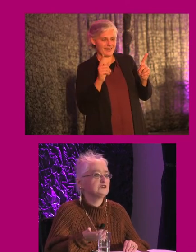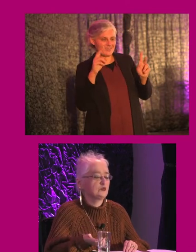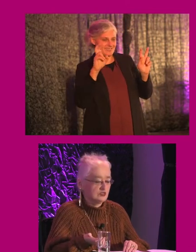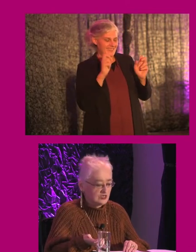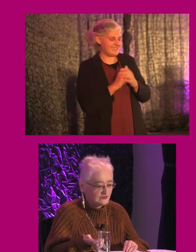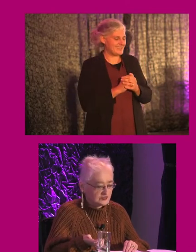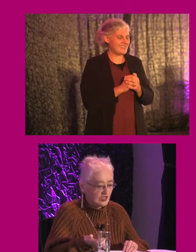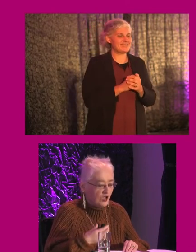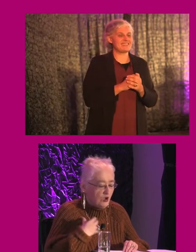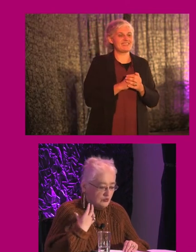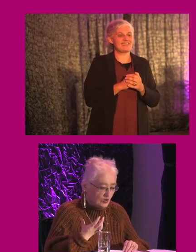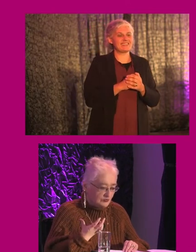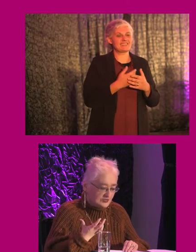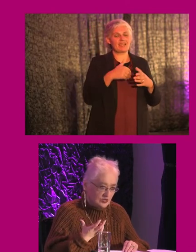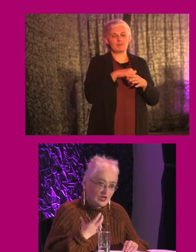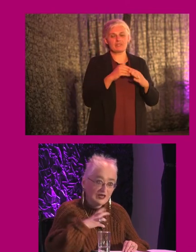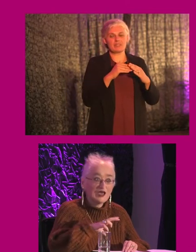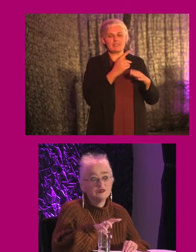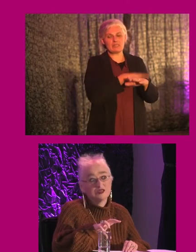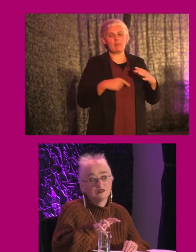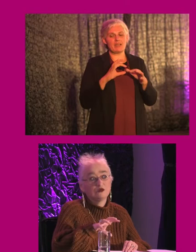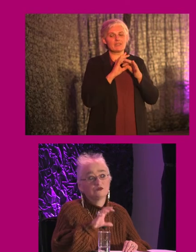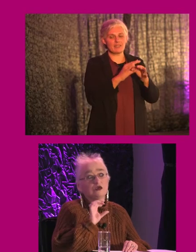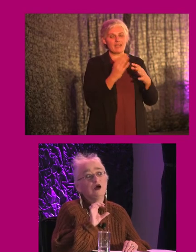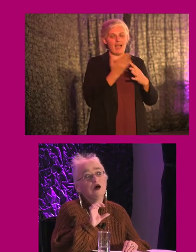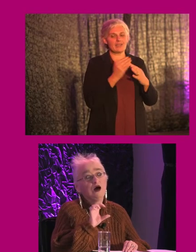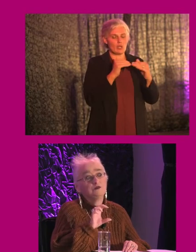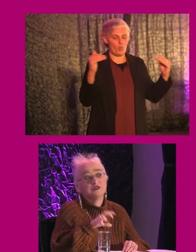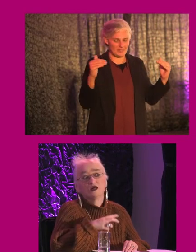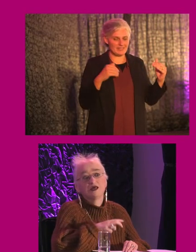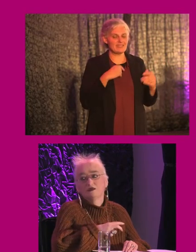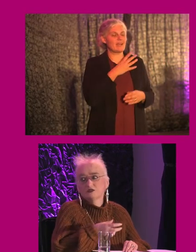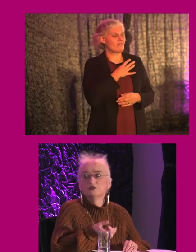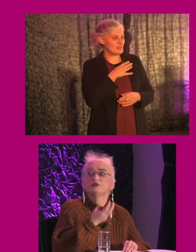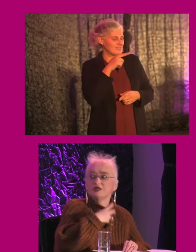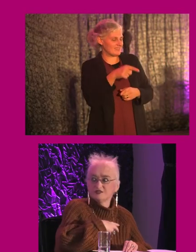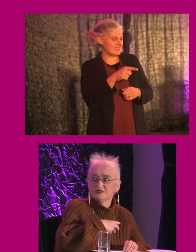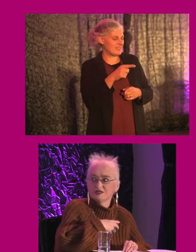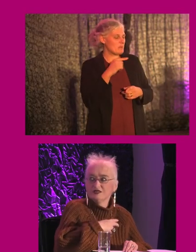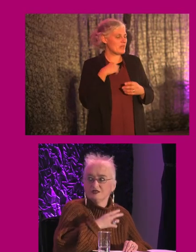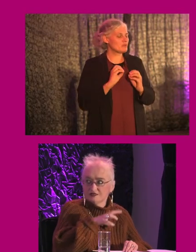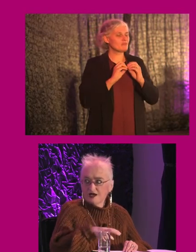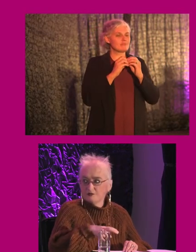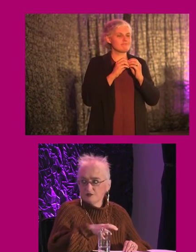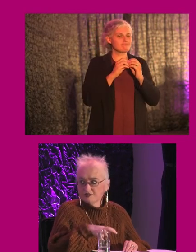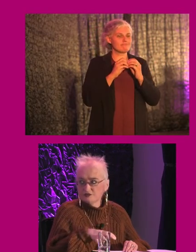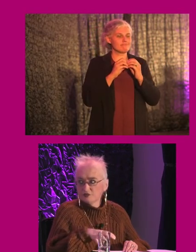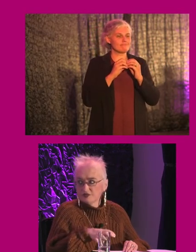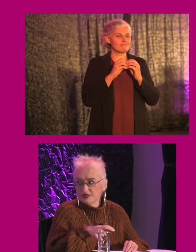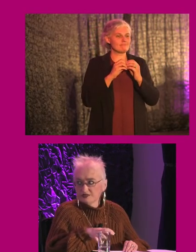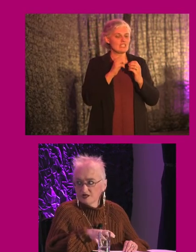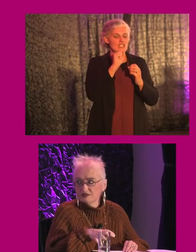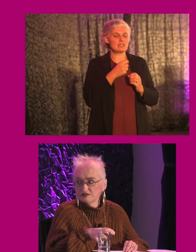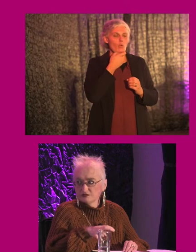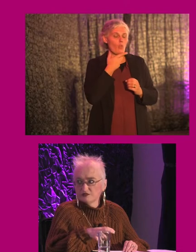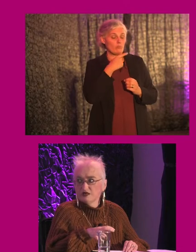Access and Equality Officer. But what my job, and I am a standalone, I'm not onto a pre-existing, in South Dublin